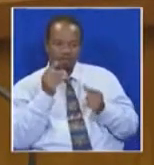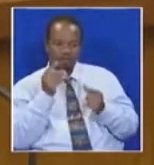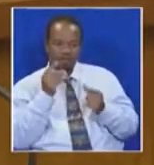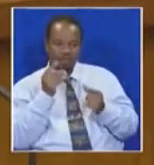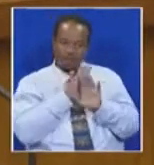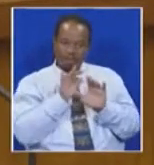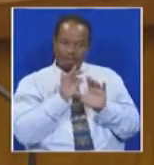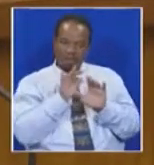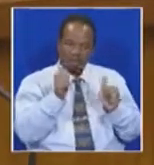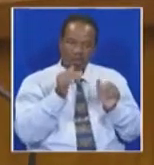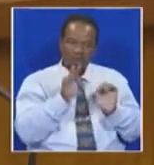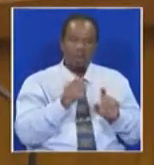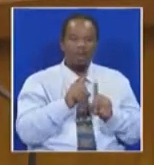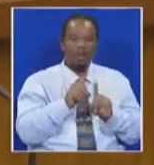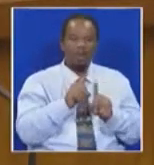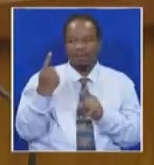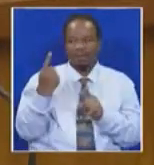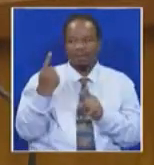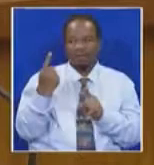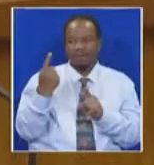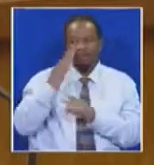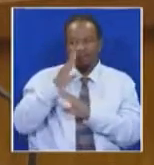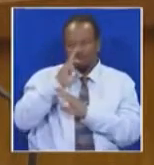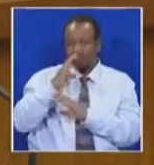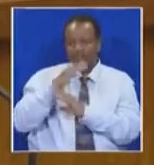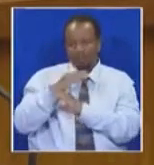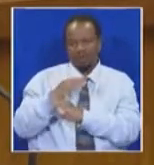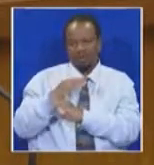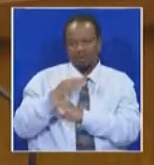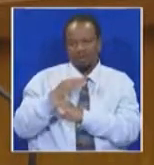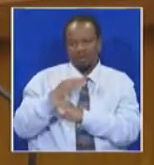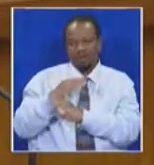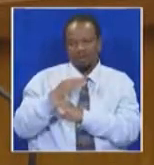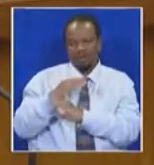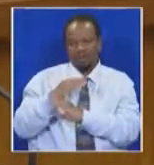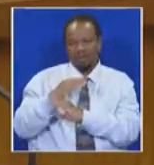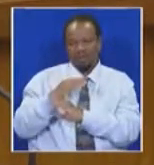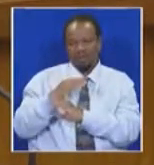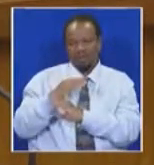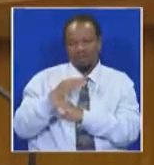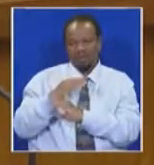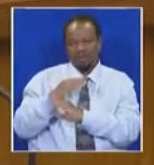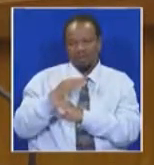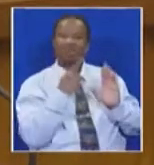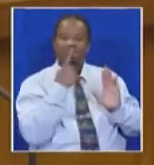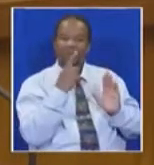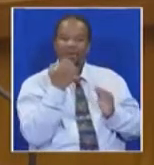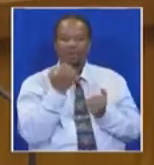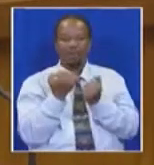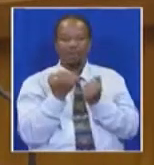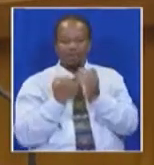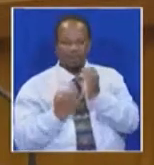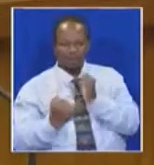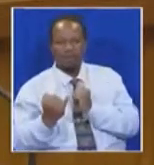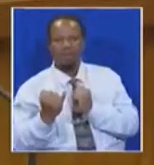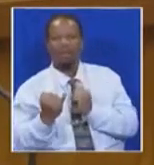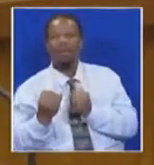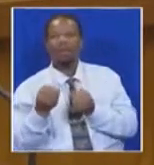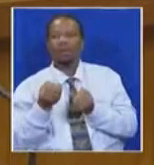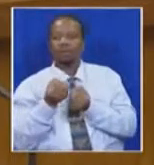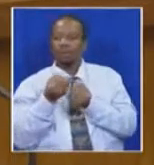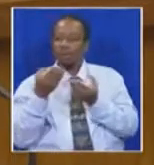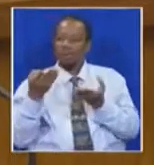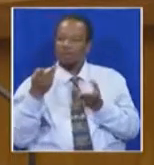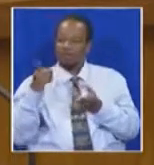need security. And that is why the Constitution guarantees judicial independence by providing security of tenure,